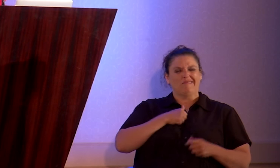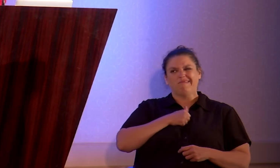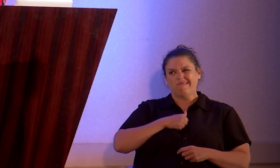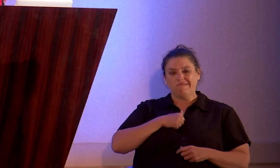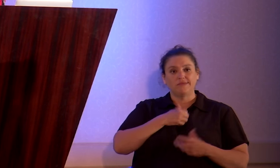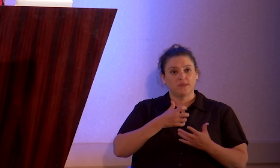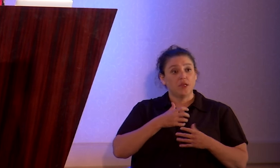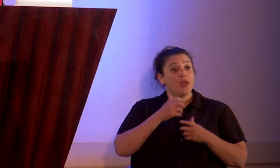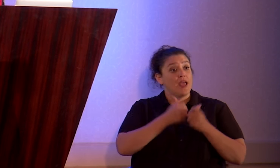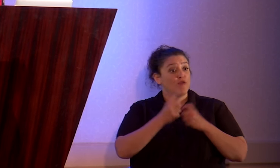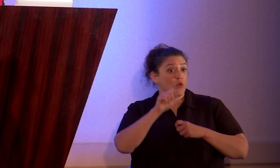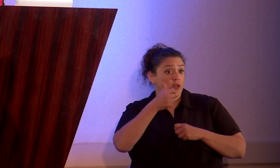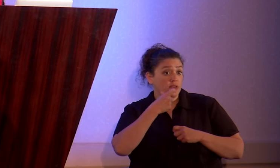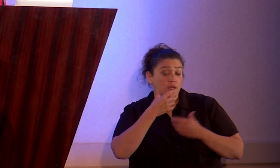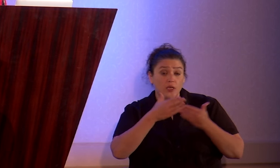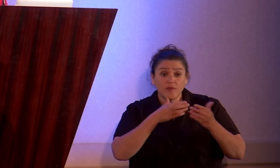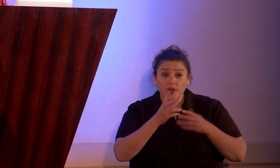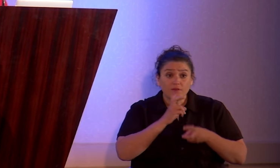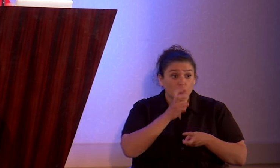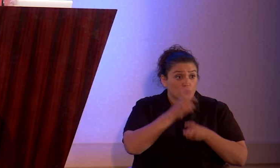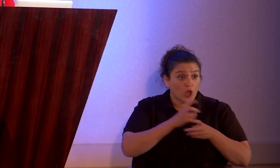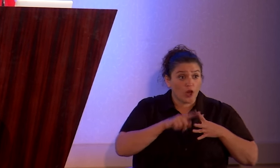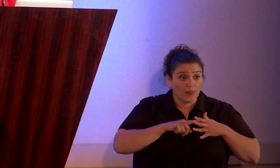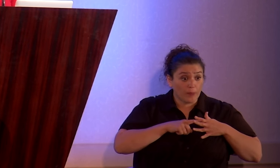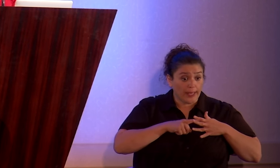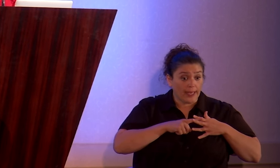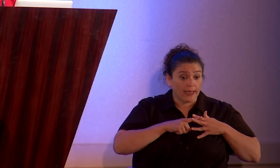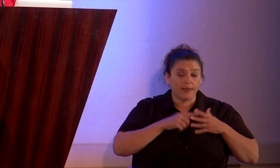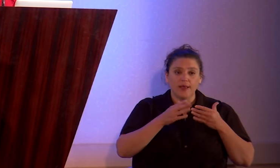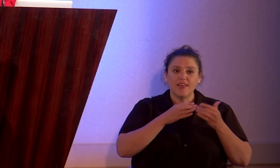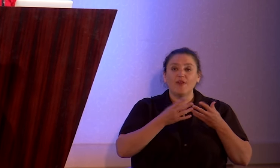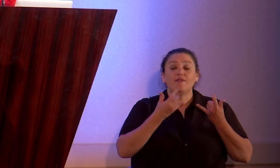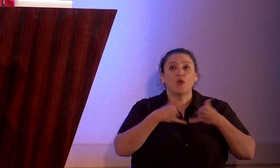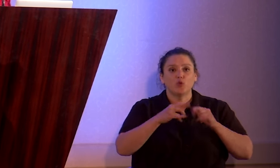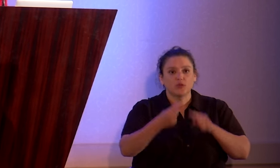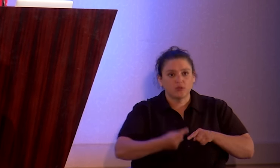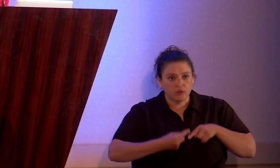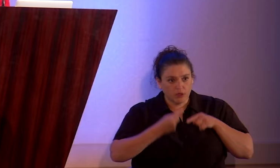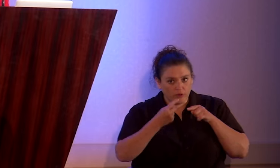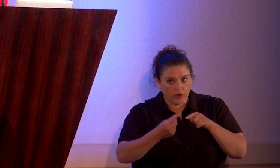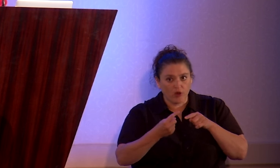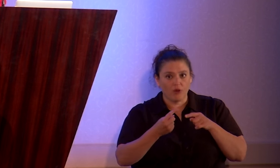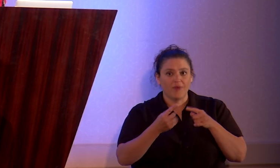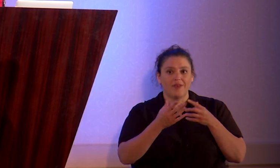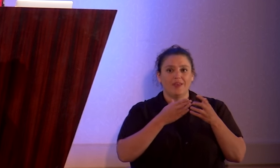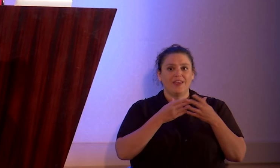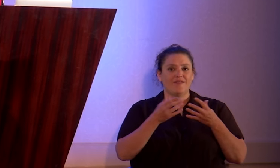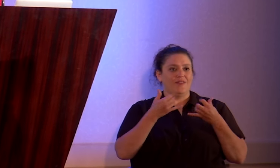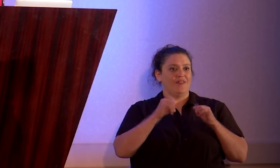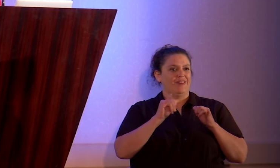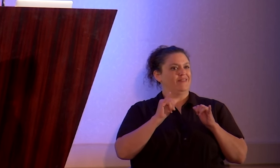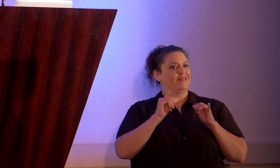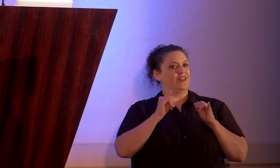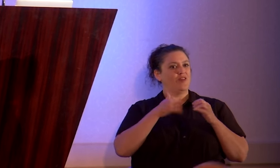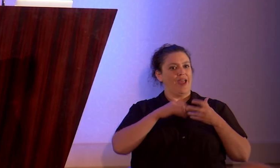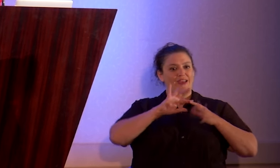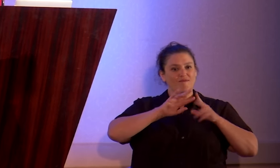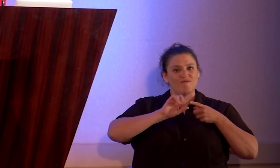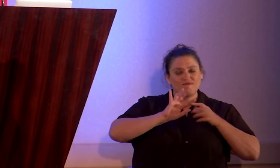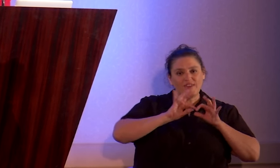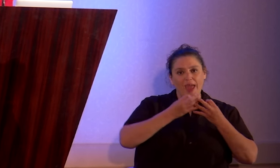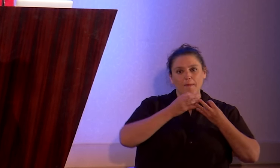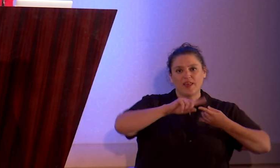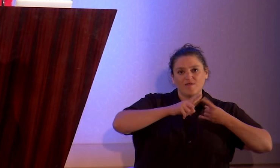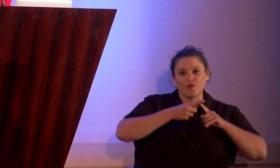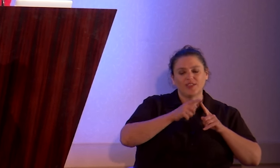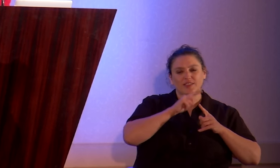even if they had a hard time at first, even if they were still having a hard time, even if they did alienate family or friends, they're